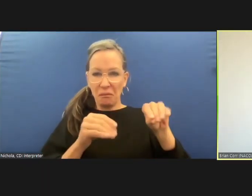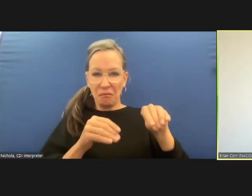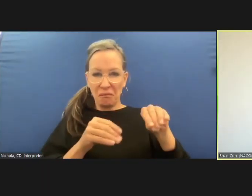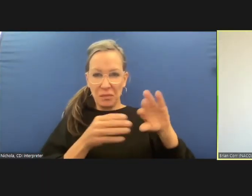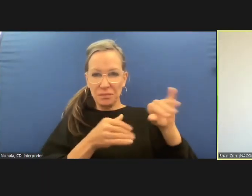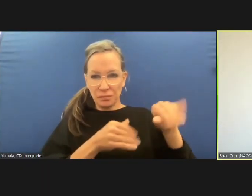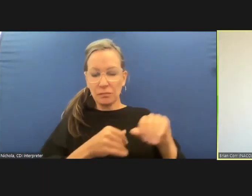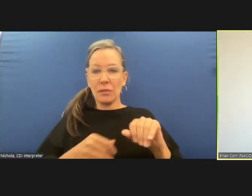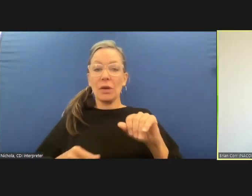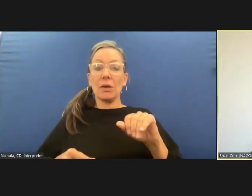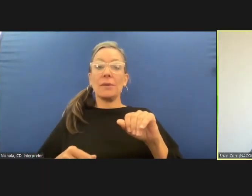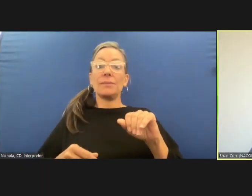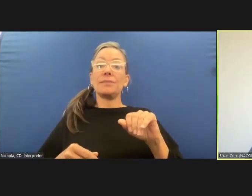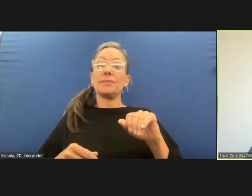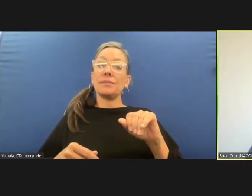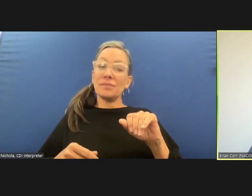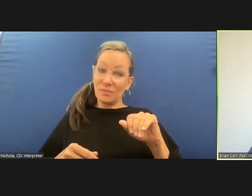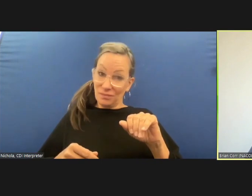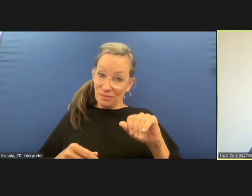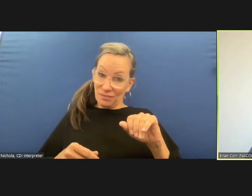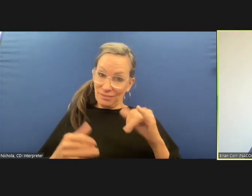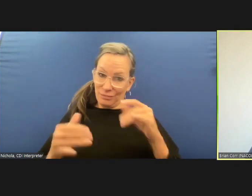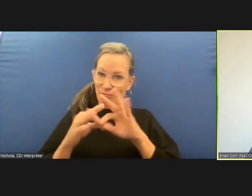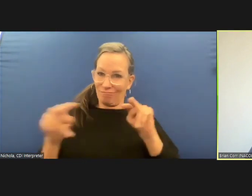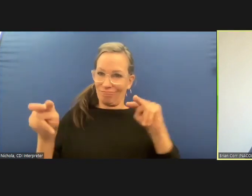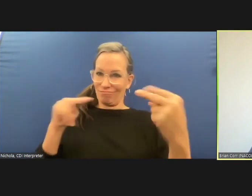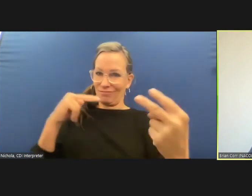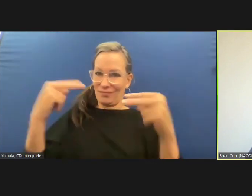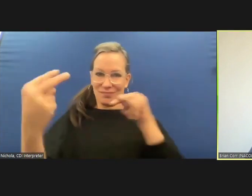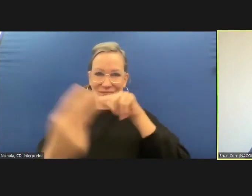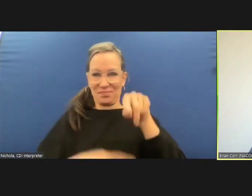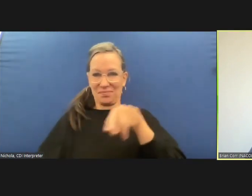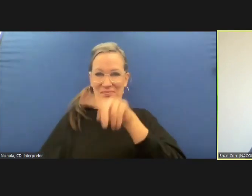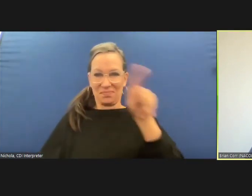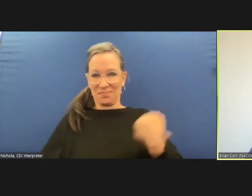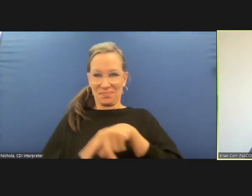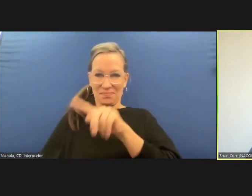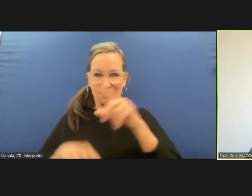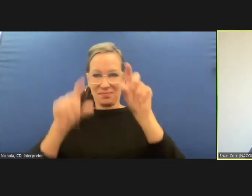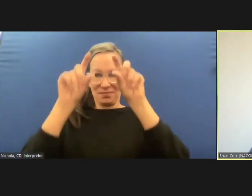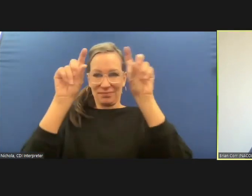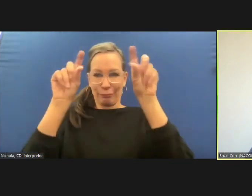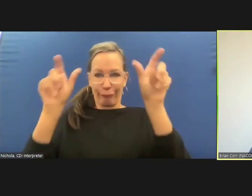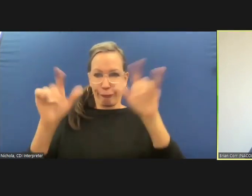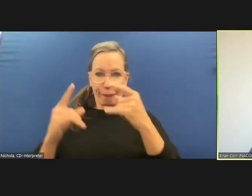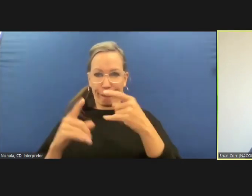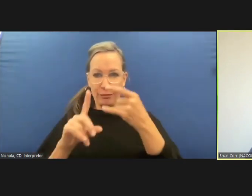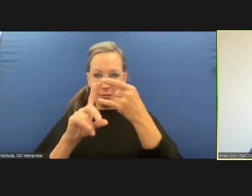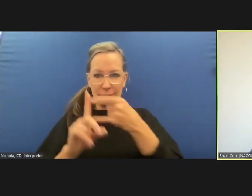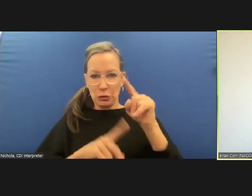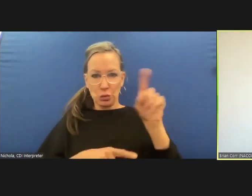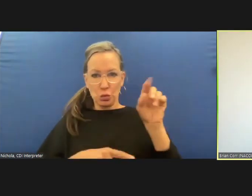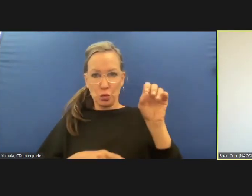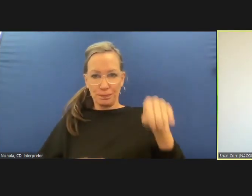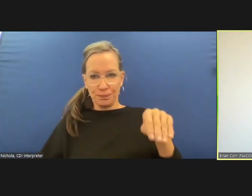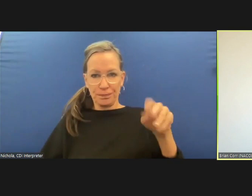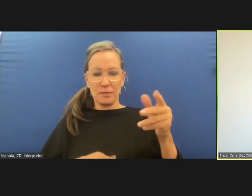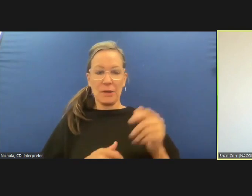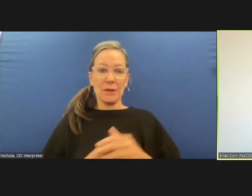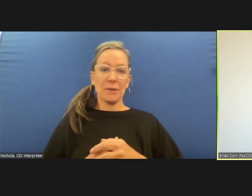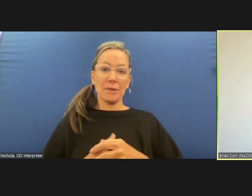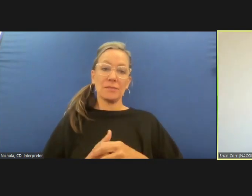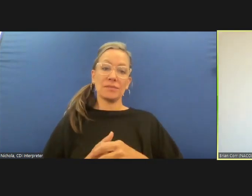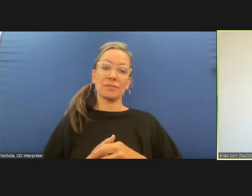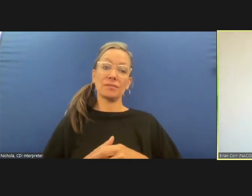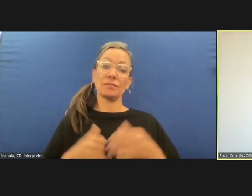more people and i am just going to open it up um i see